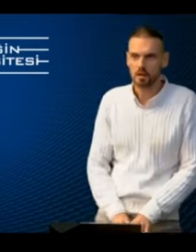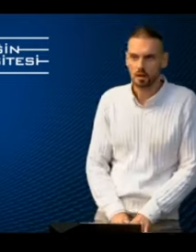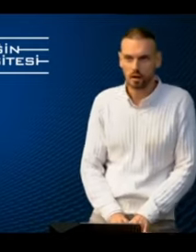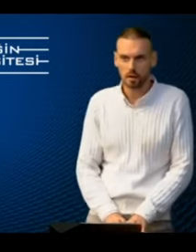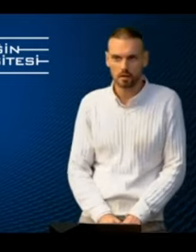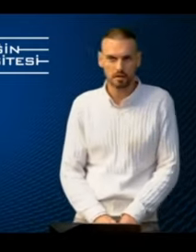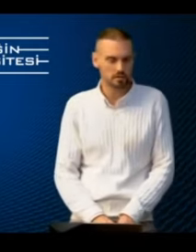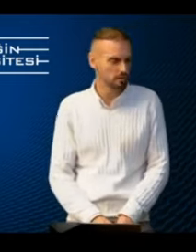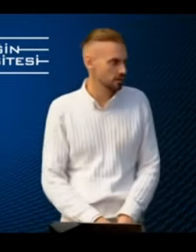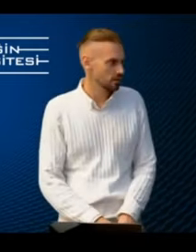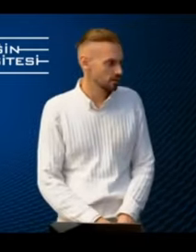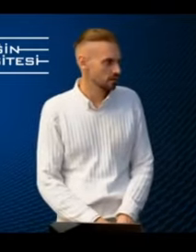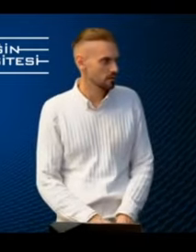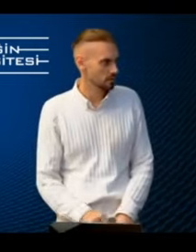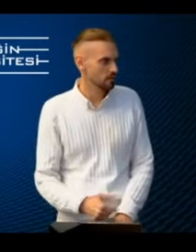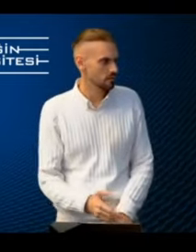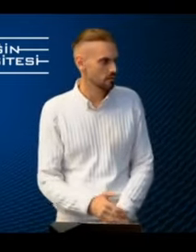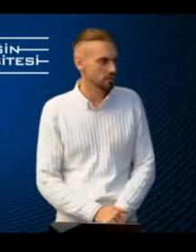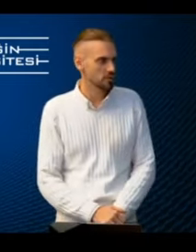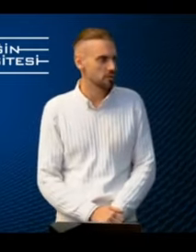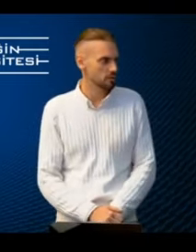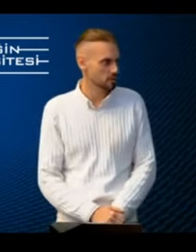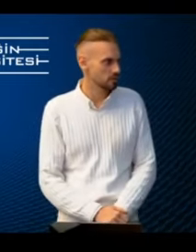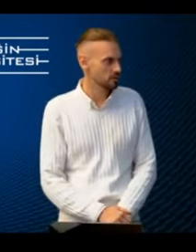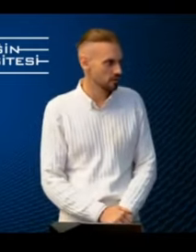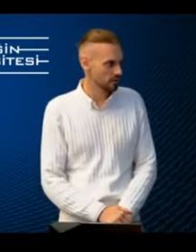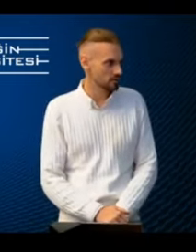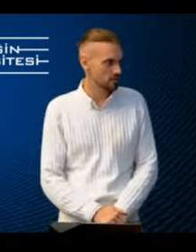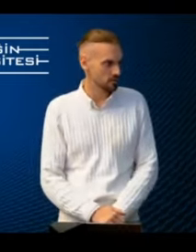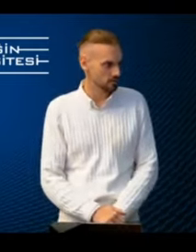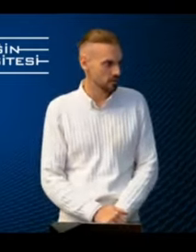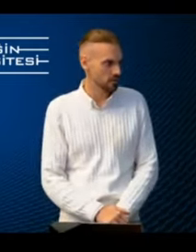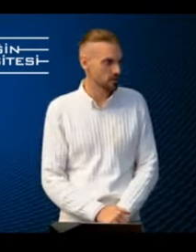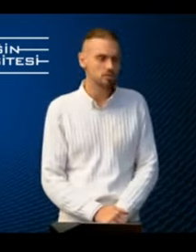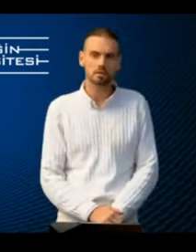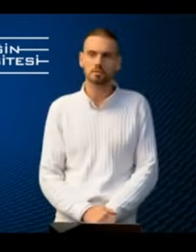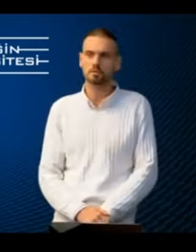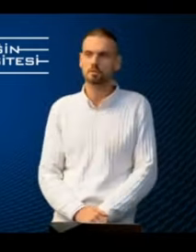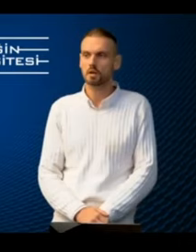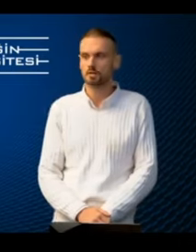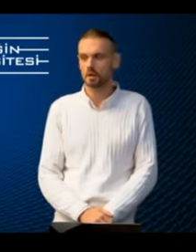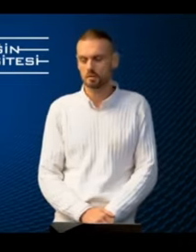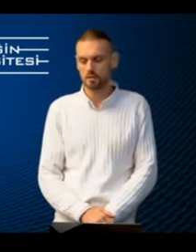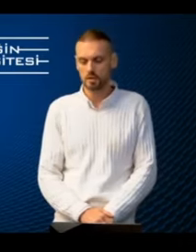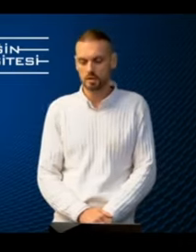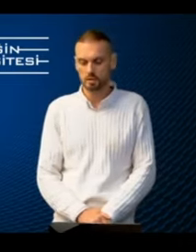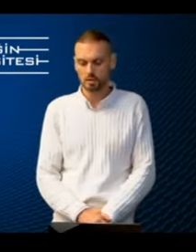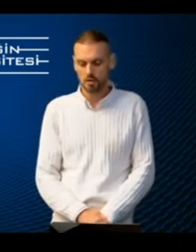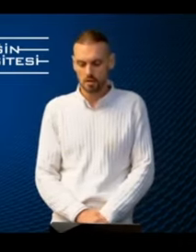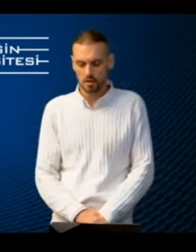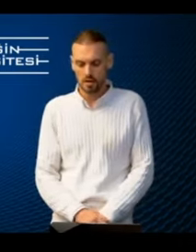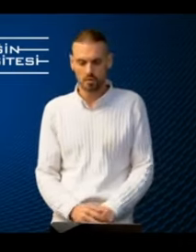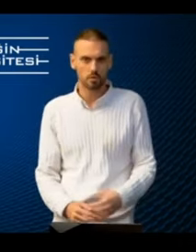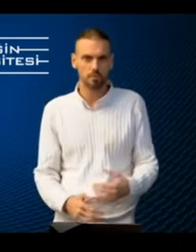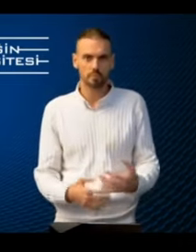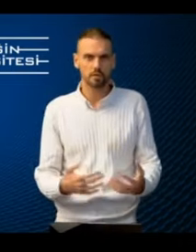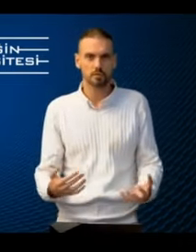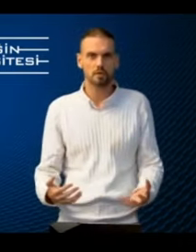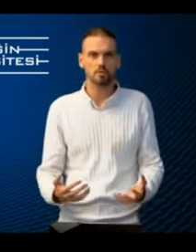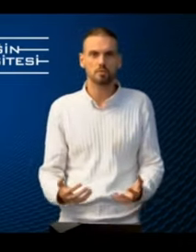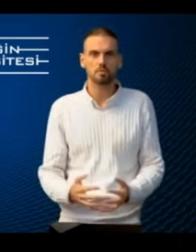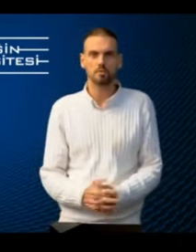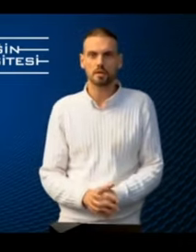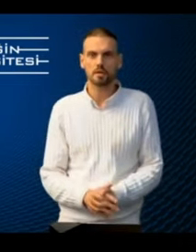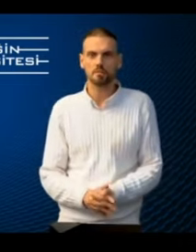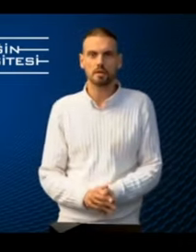are easily introduced into aviation training. Usually, if you look at the training and what people